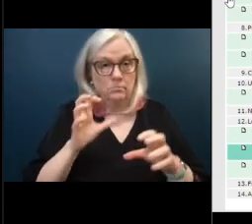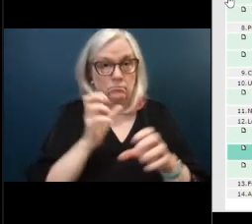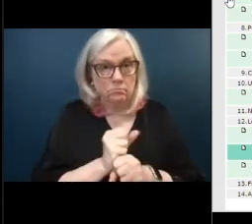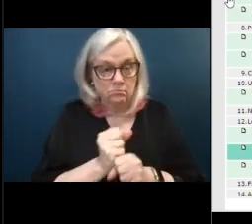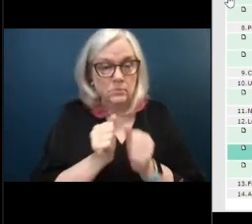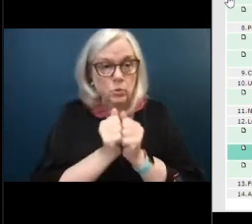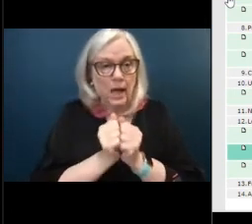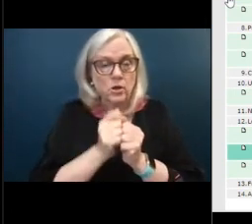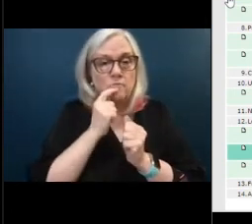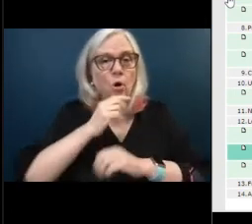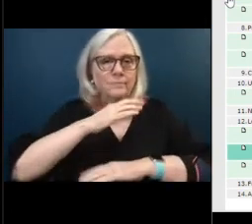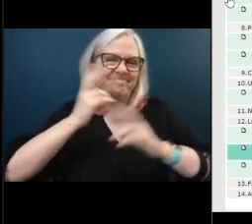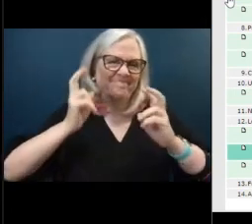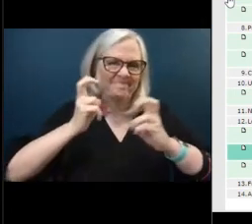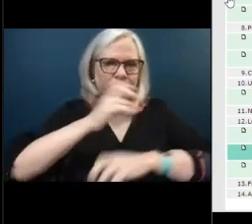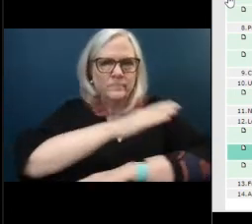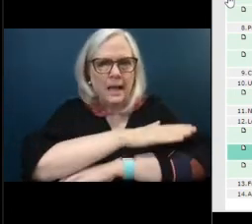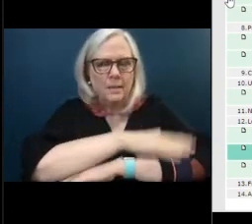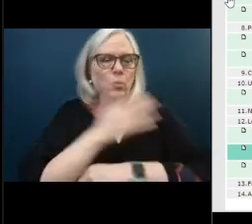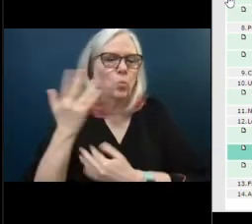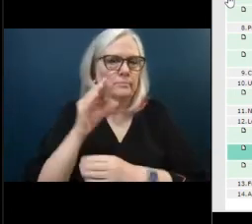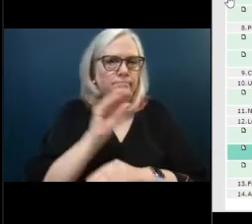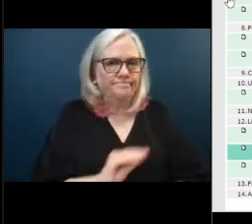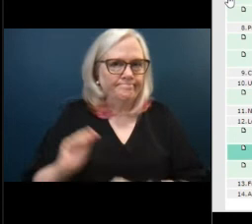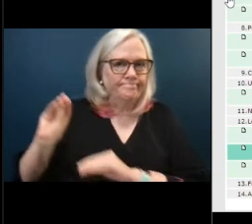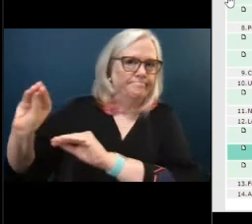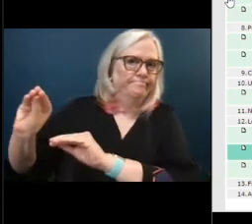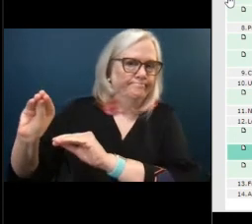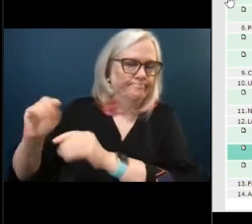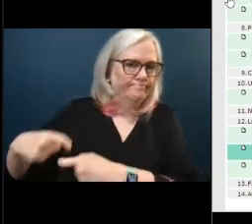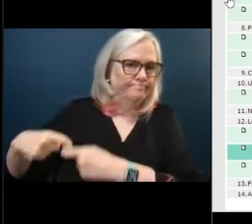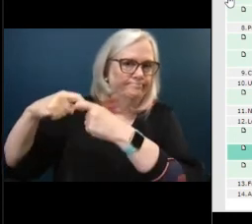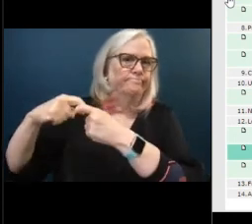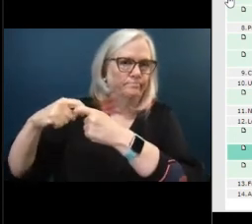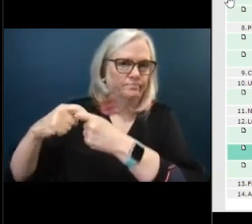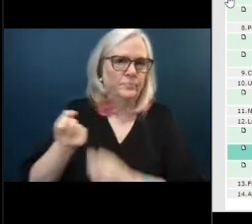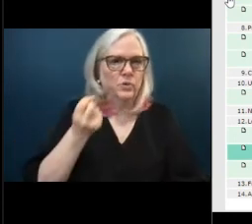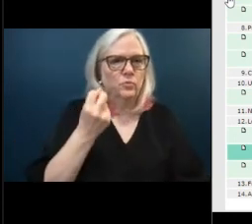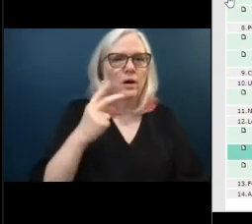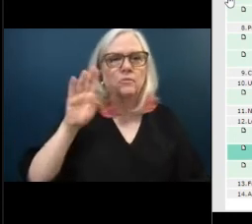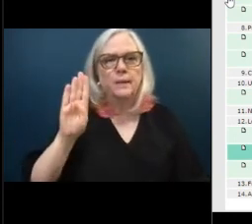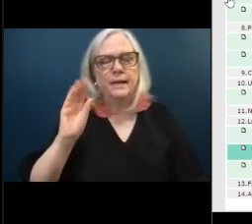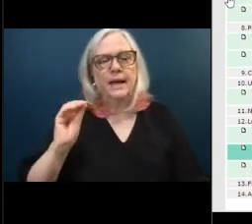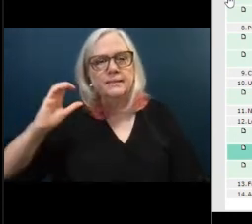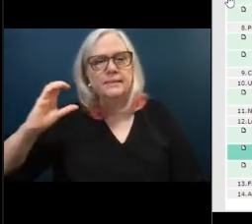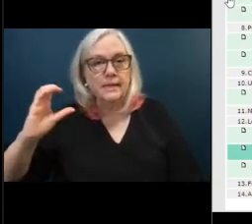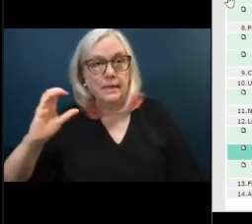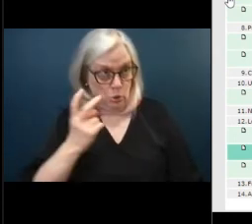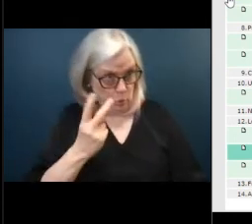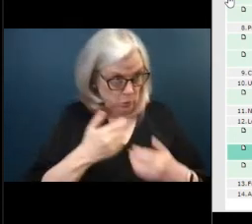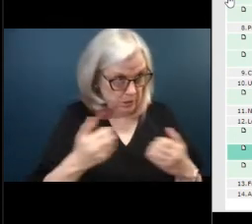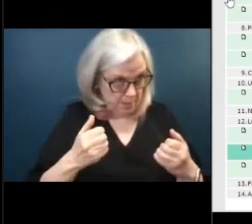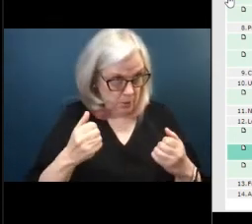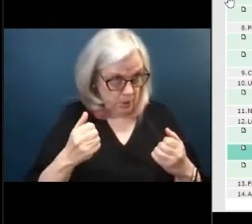right for a table yes be clear the motion is to table items 12b and c do we need two separate motions no